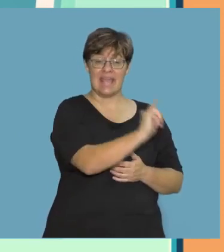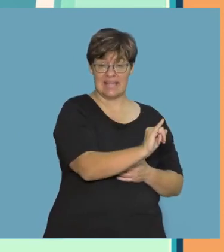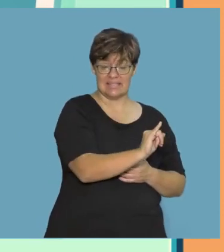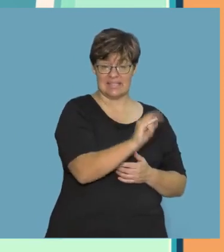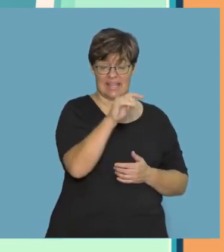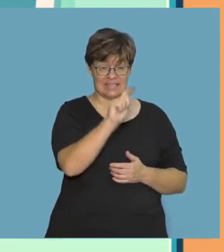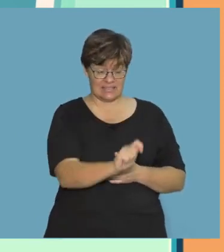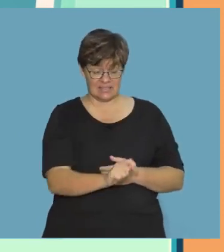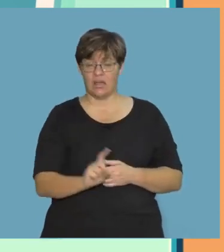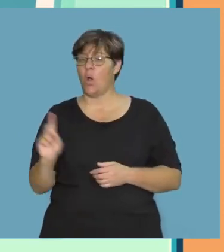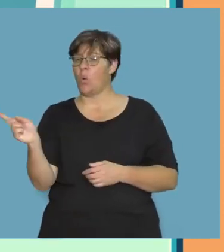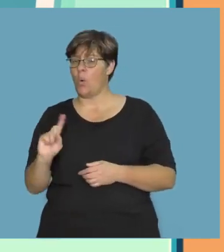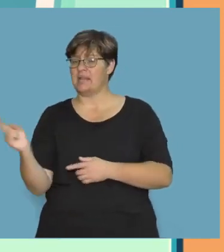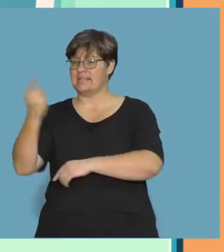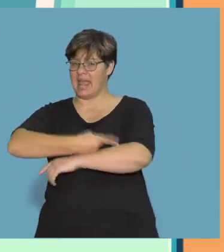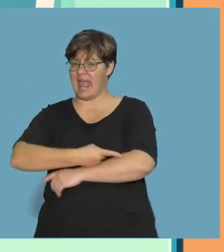week was it?